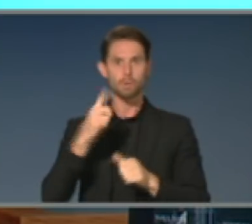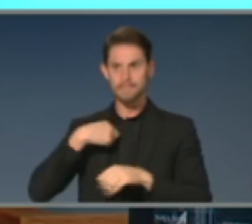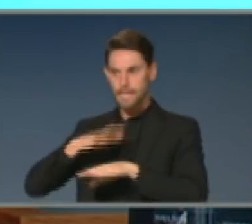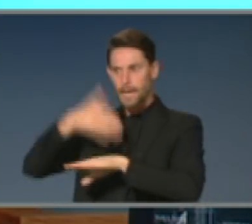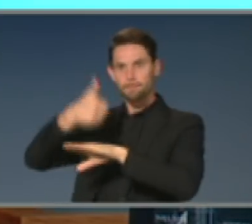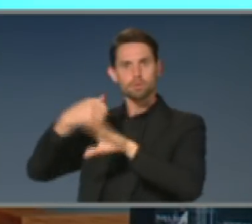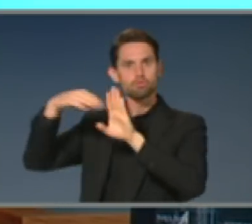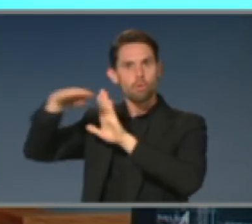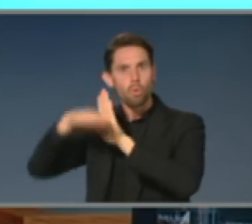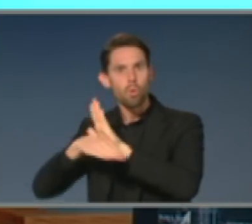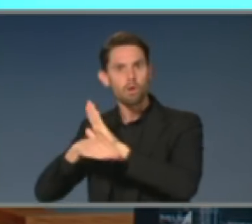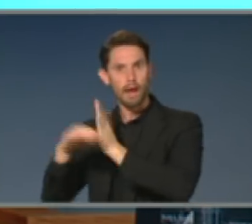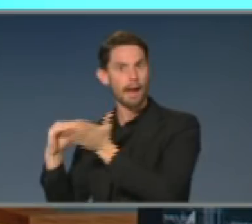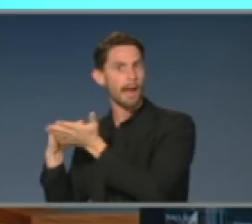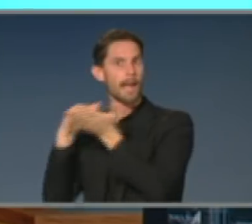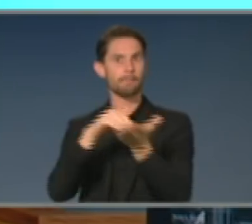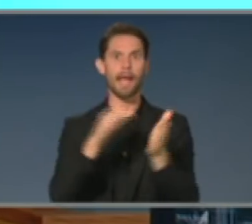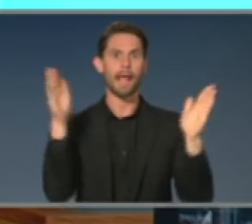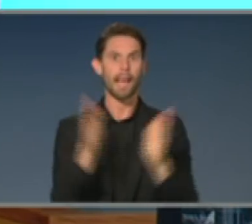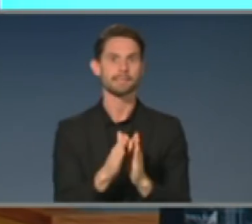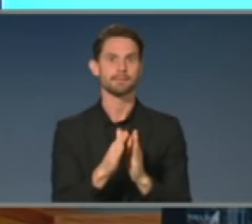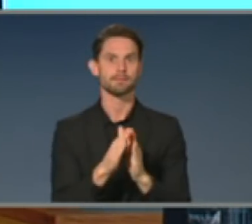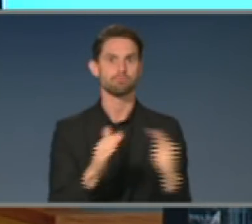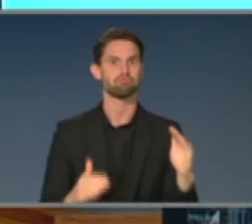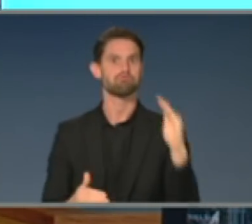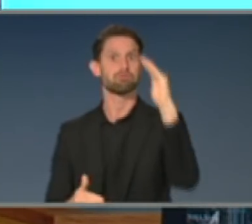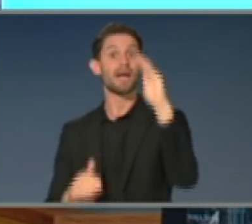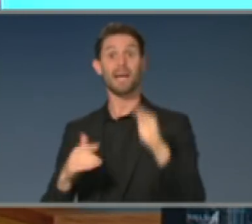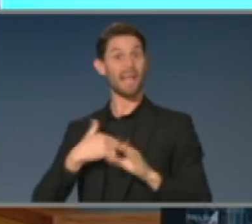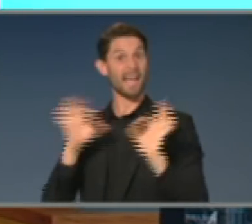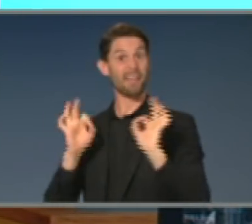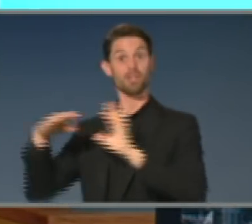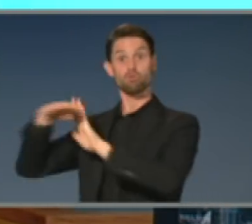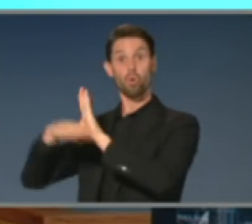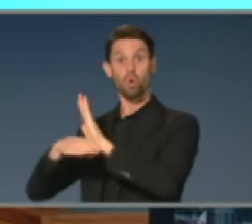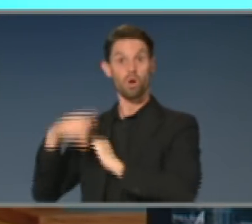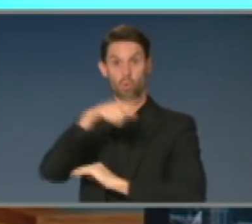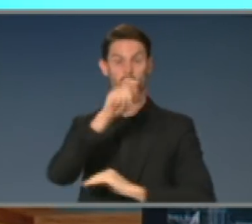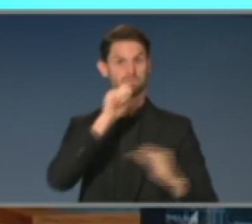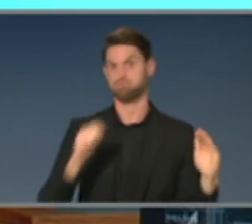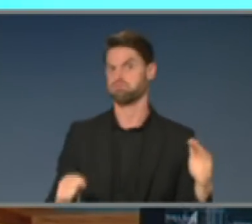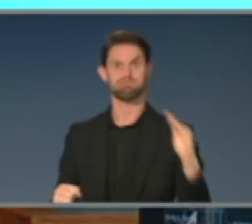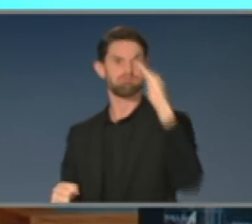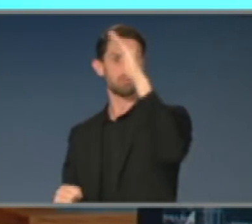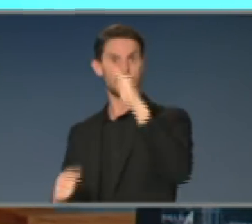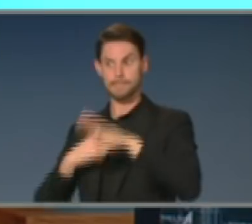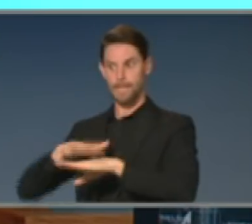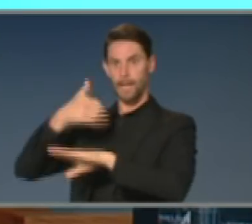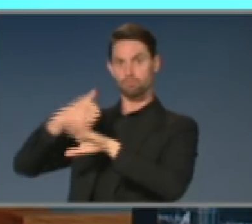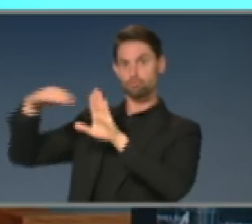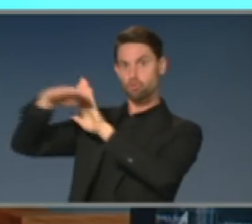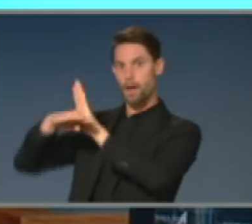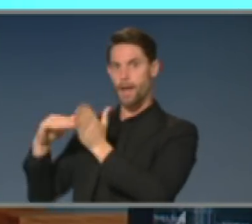place to interrupt the transmission of this virus over recent weeks. But